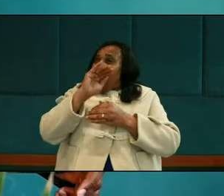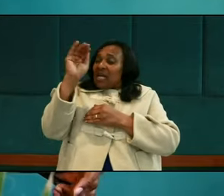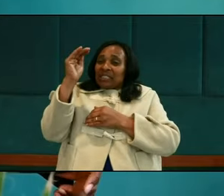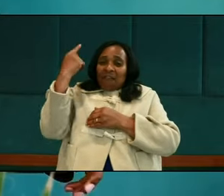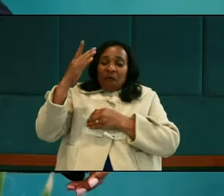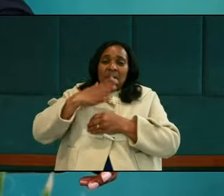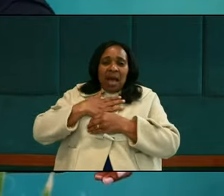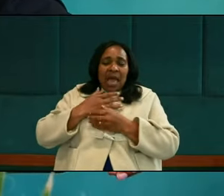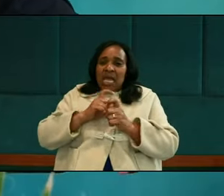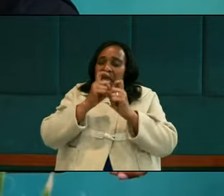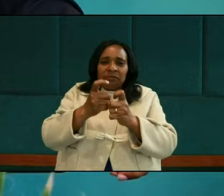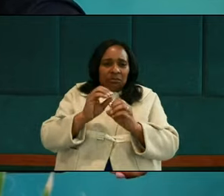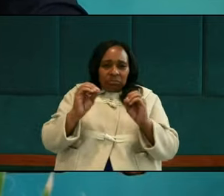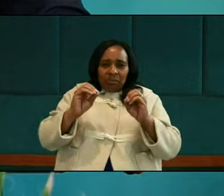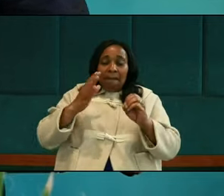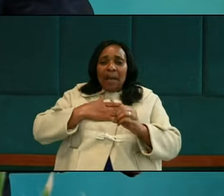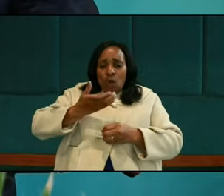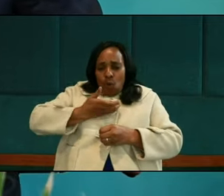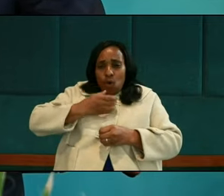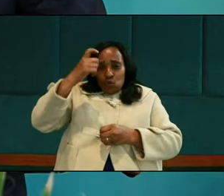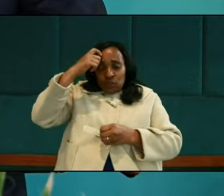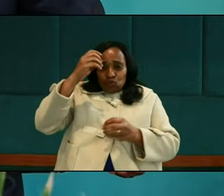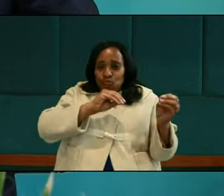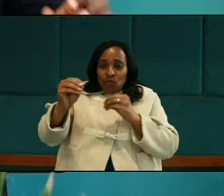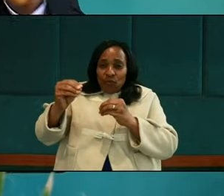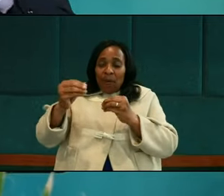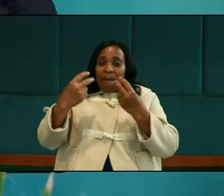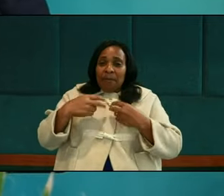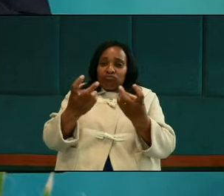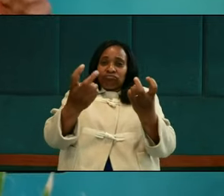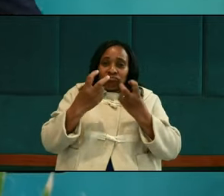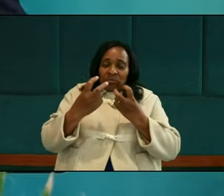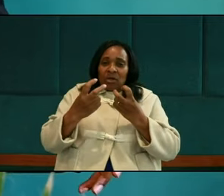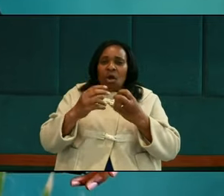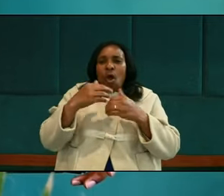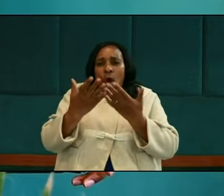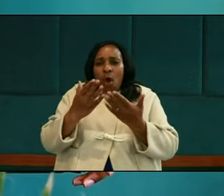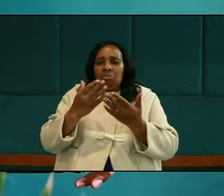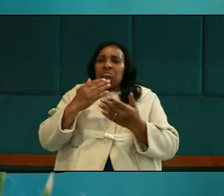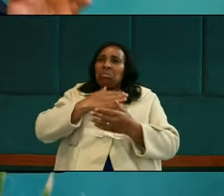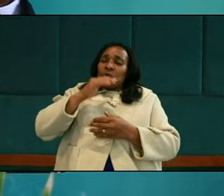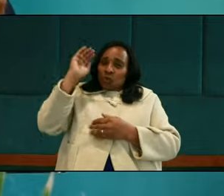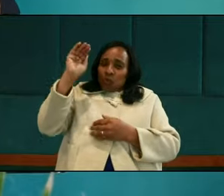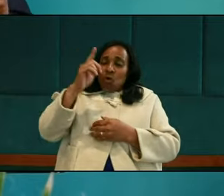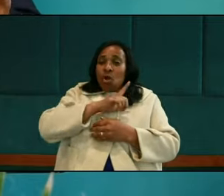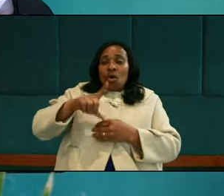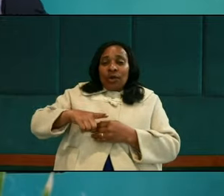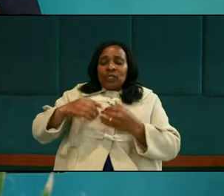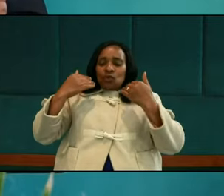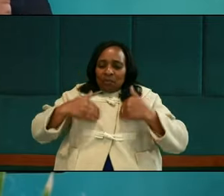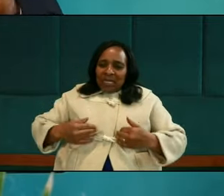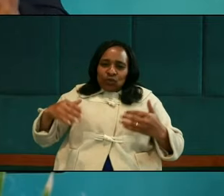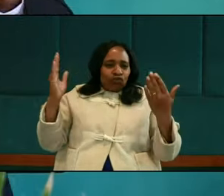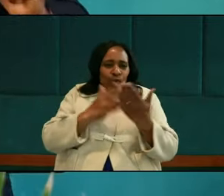for mighty words of human wisdom to move the audience. All I beseech you for, Lord, is that humanity